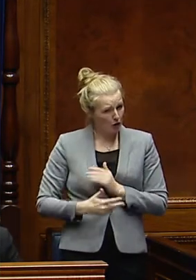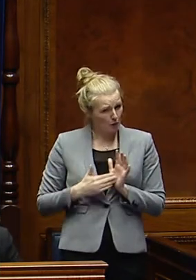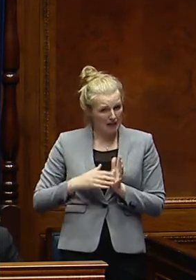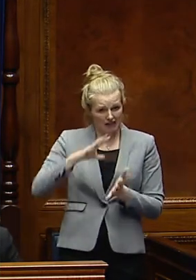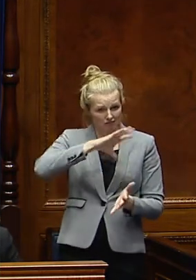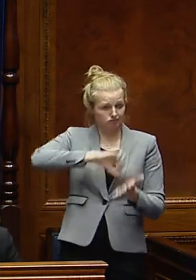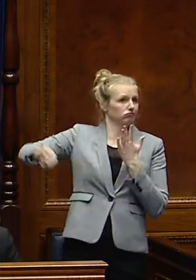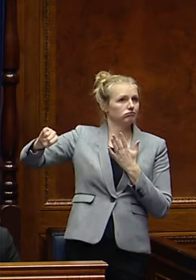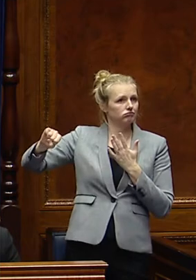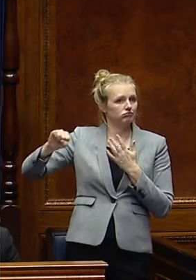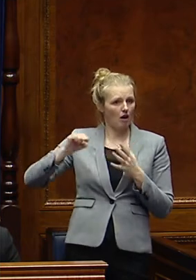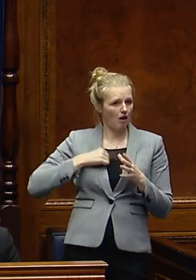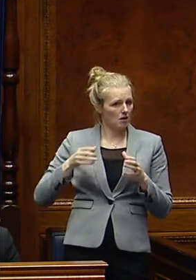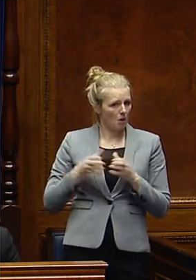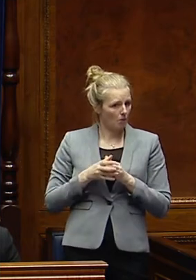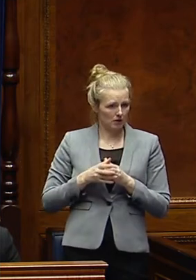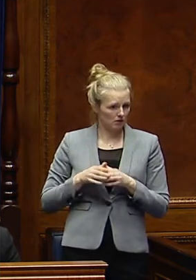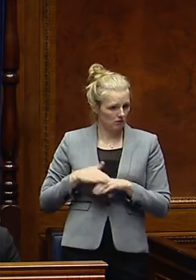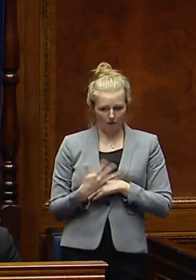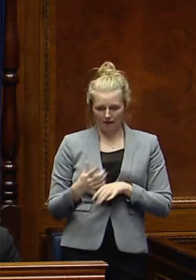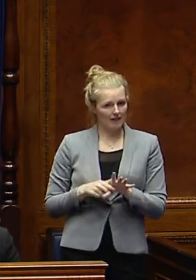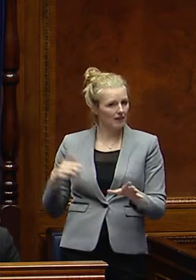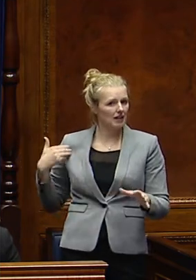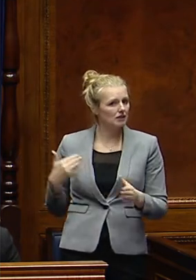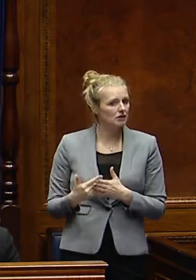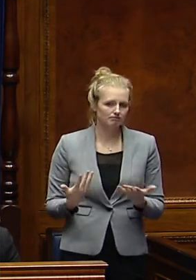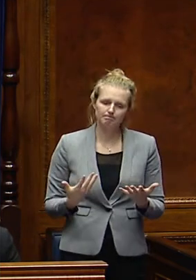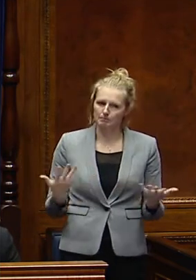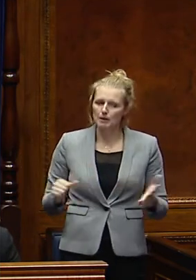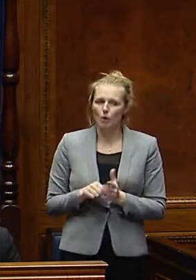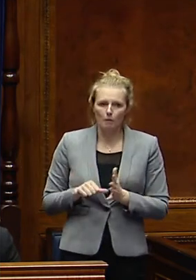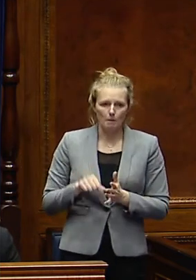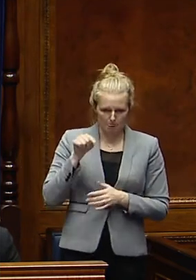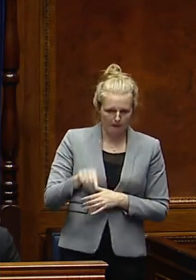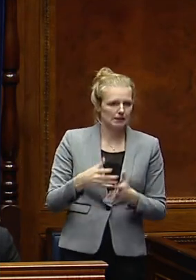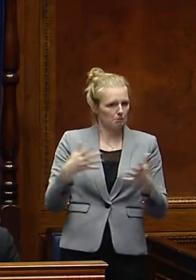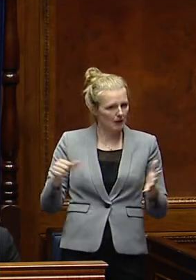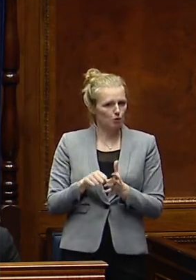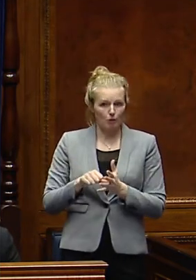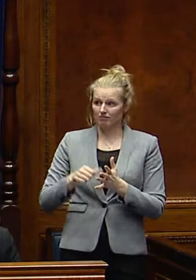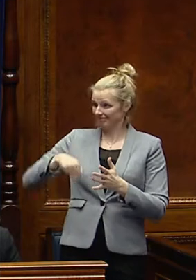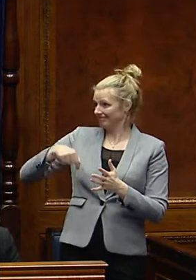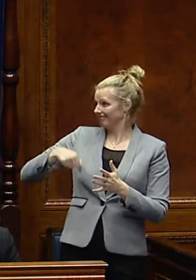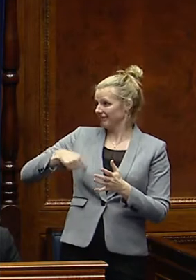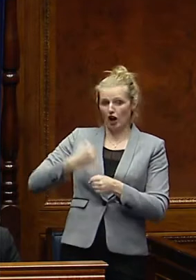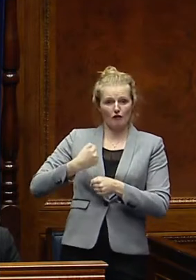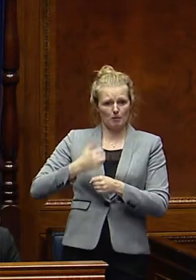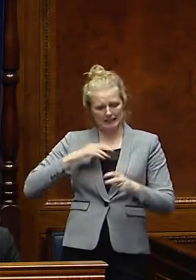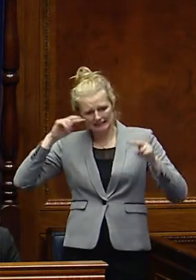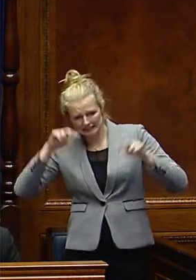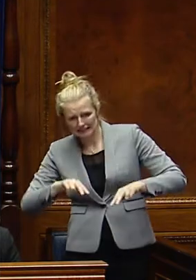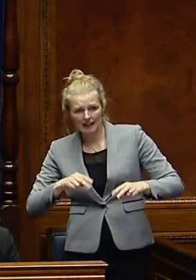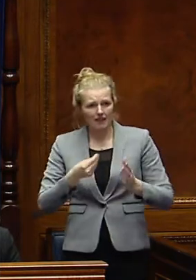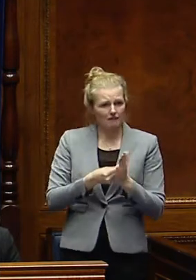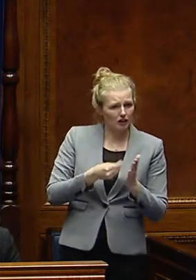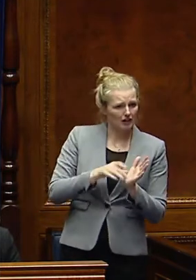out of the department over the last five years. I do think there is a broader conversation within the executive in terms of looking at the block